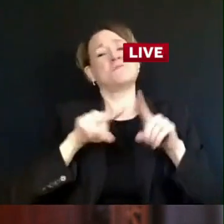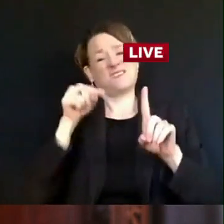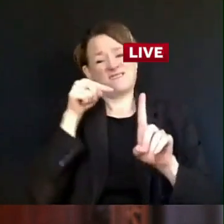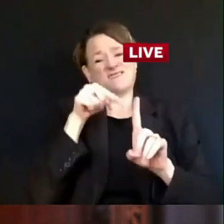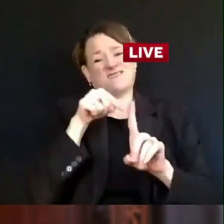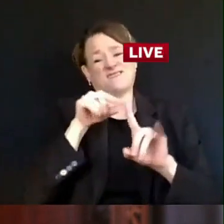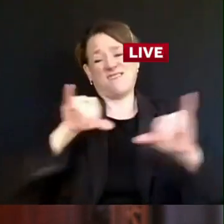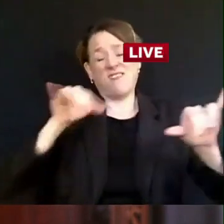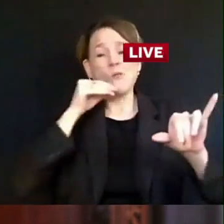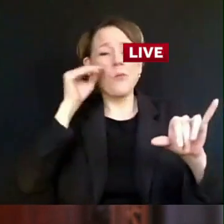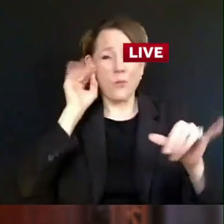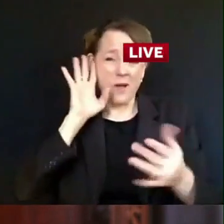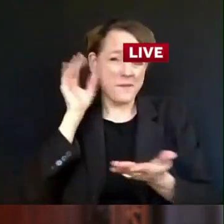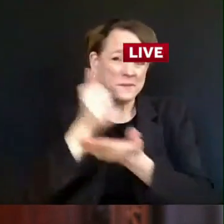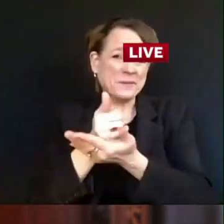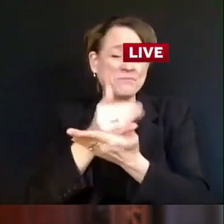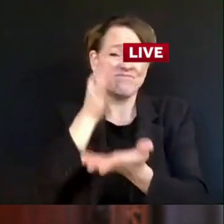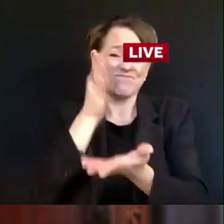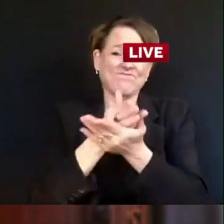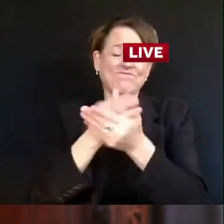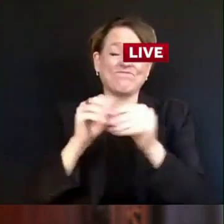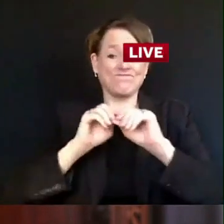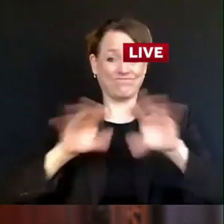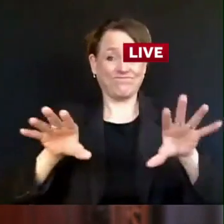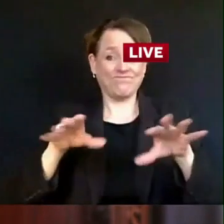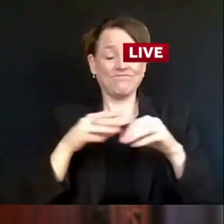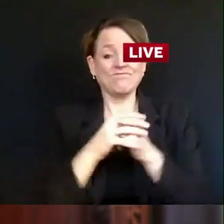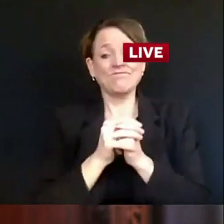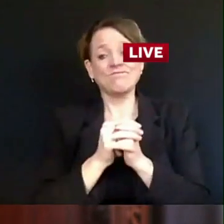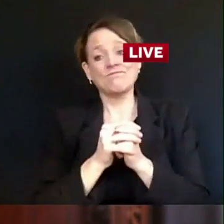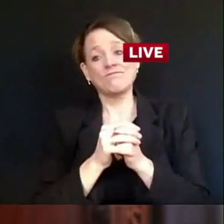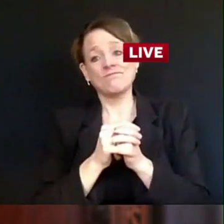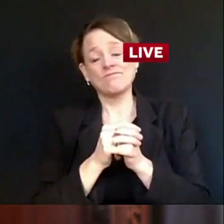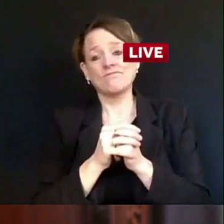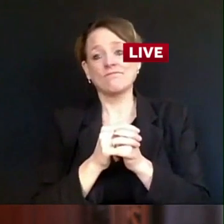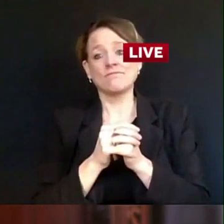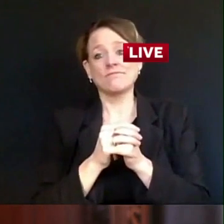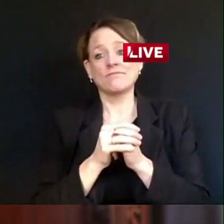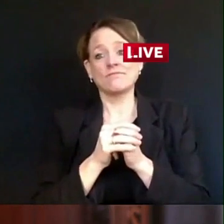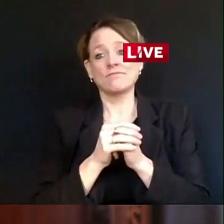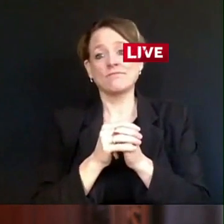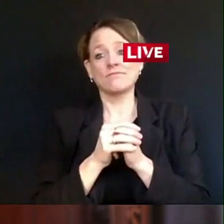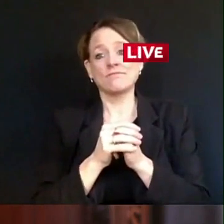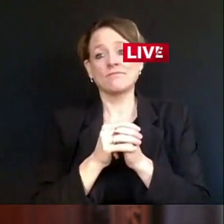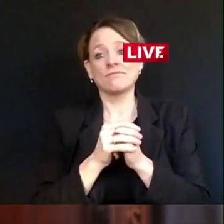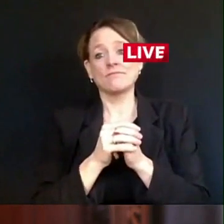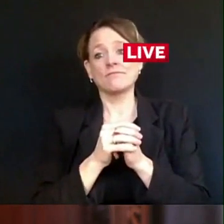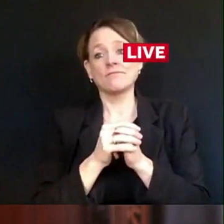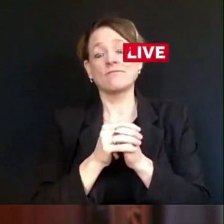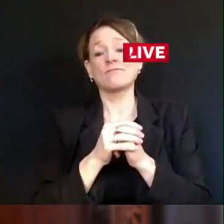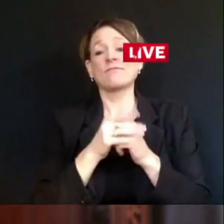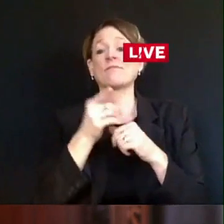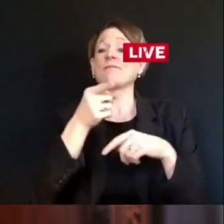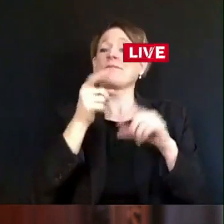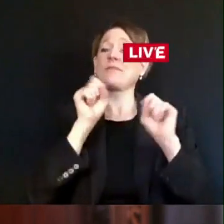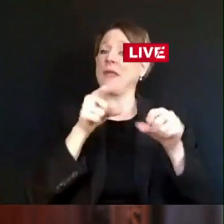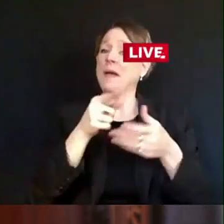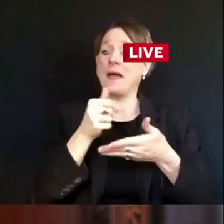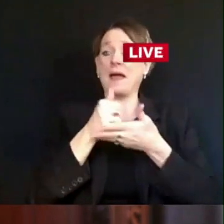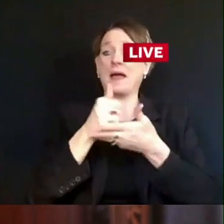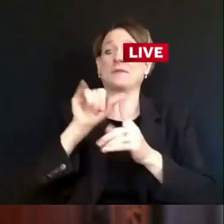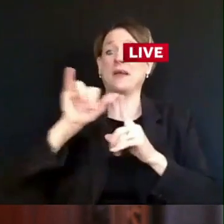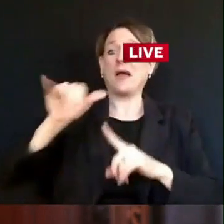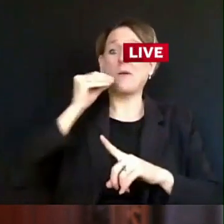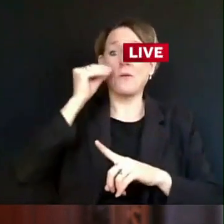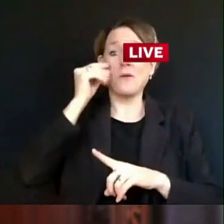preventing a hospitalization or even saving a life. So please, we ask everyone to stay safer at